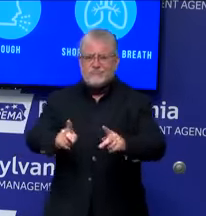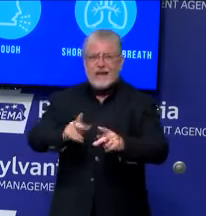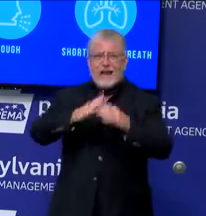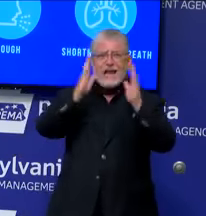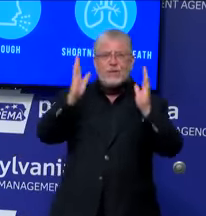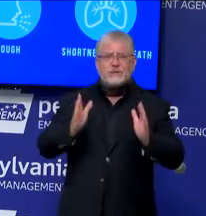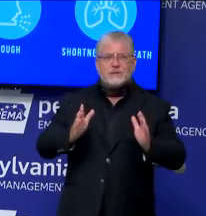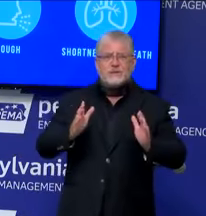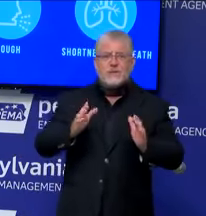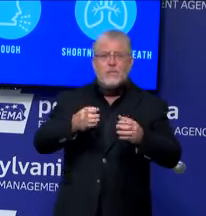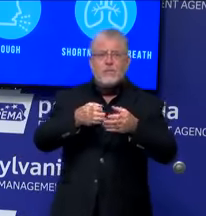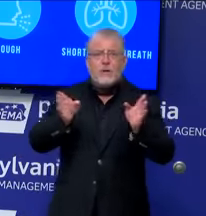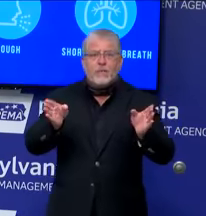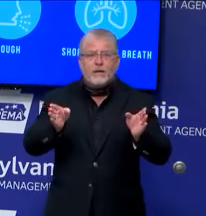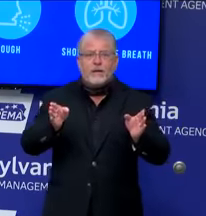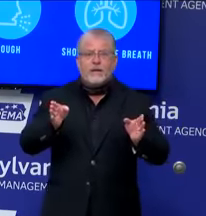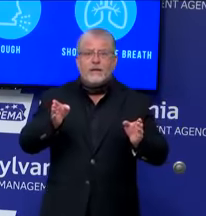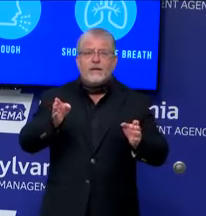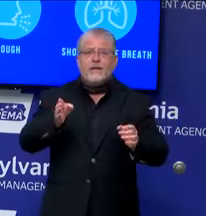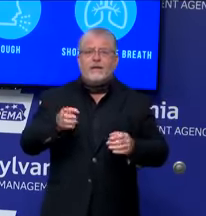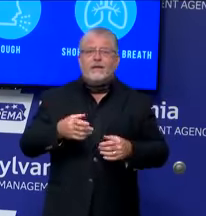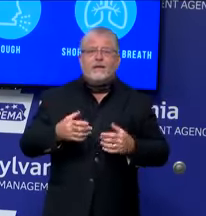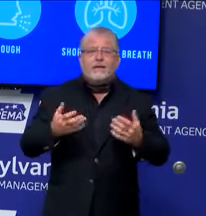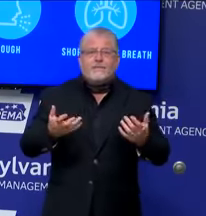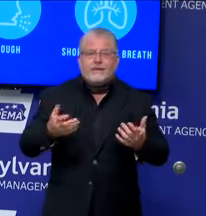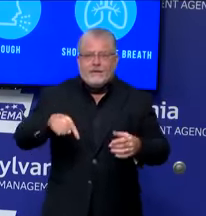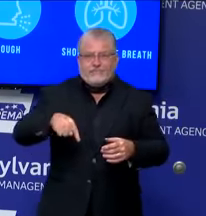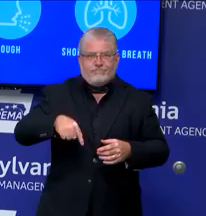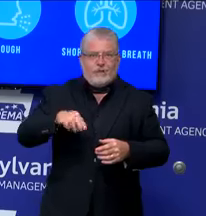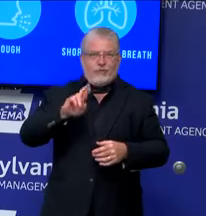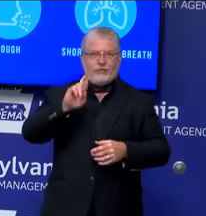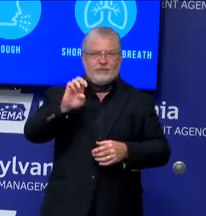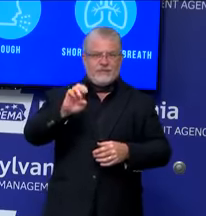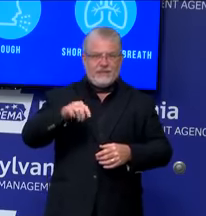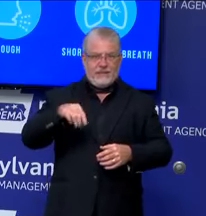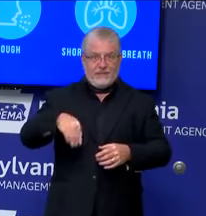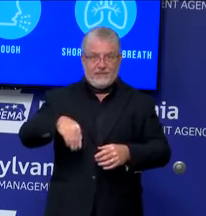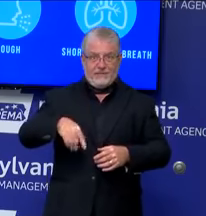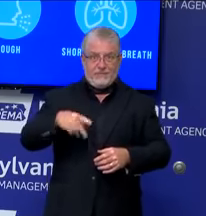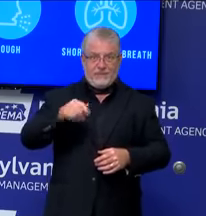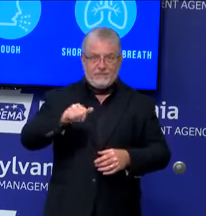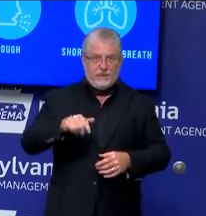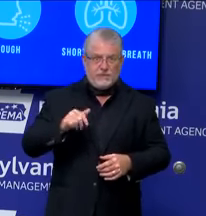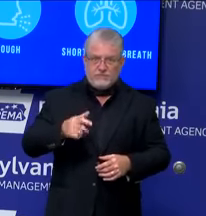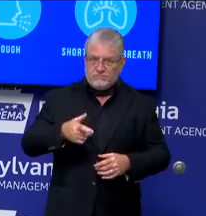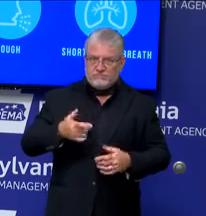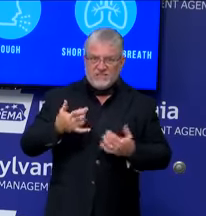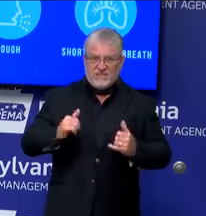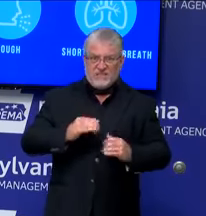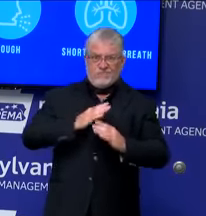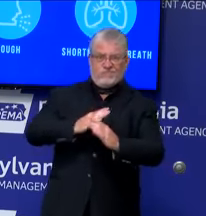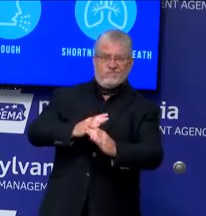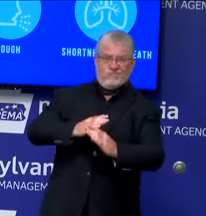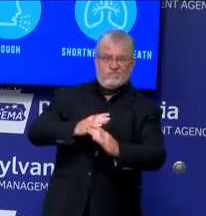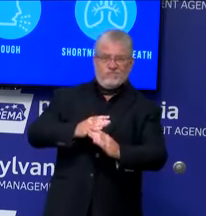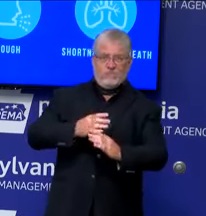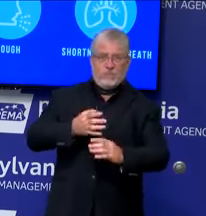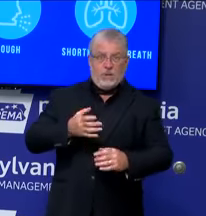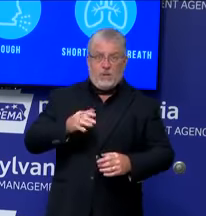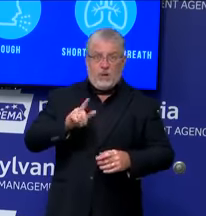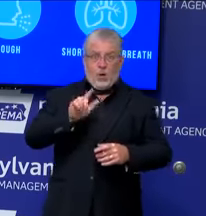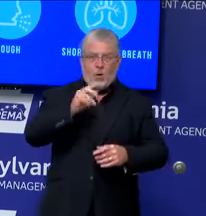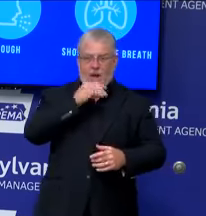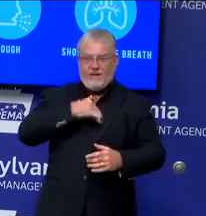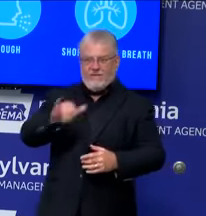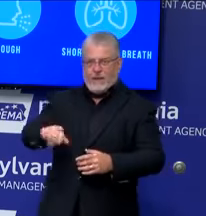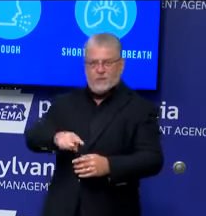that do not have local nondiscrimination ordinances. In addition, the most